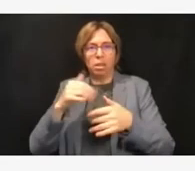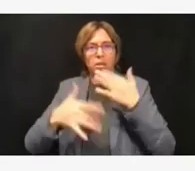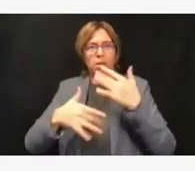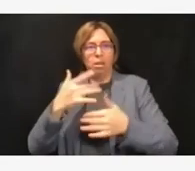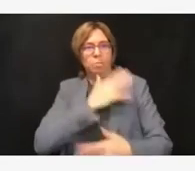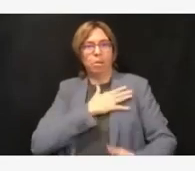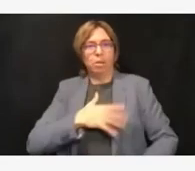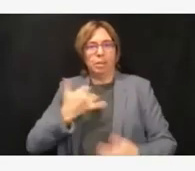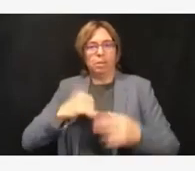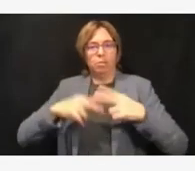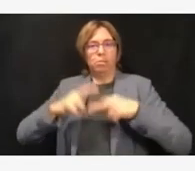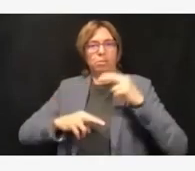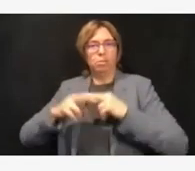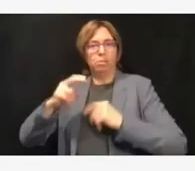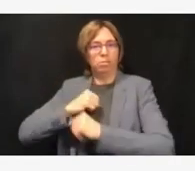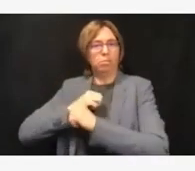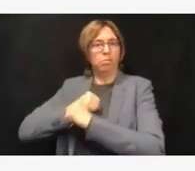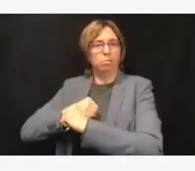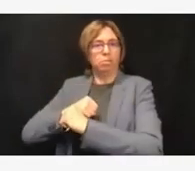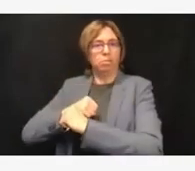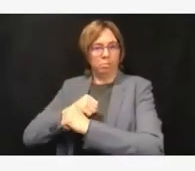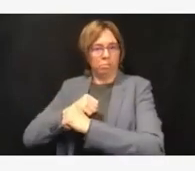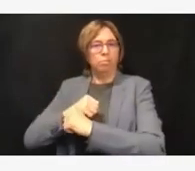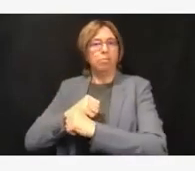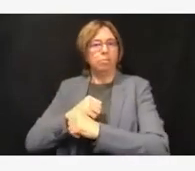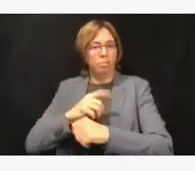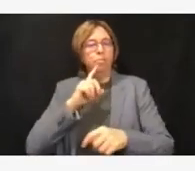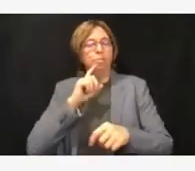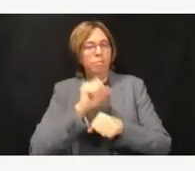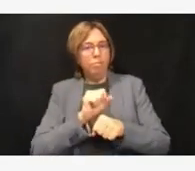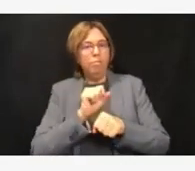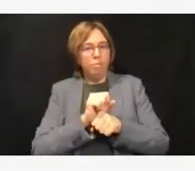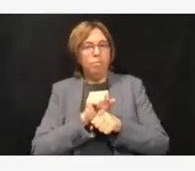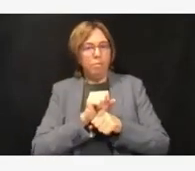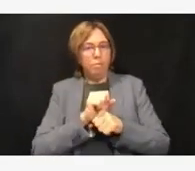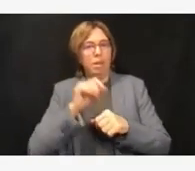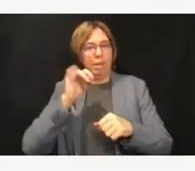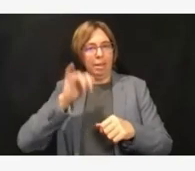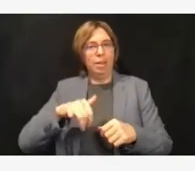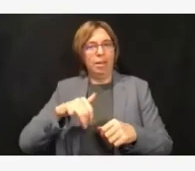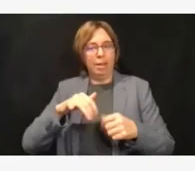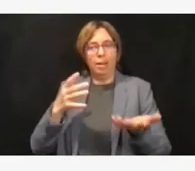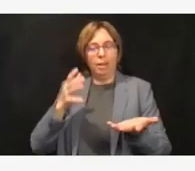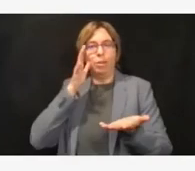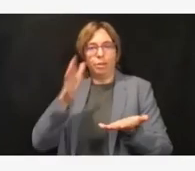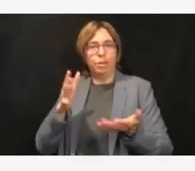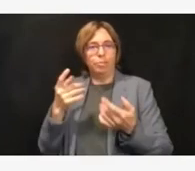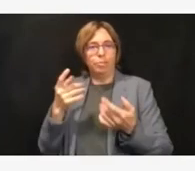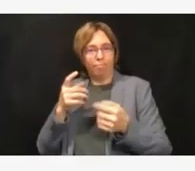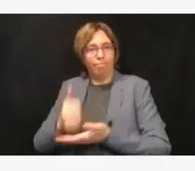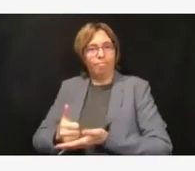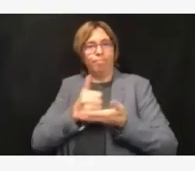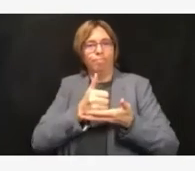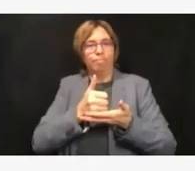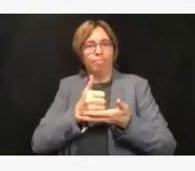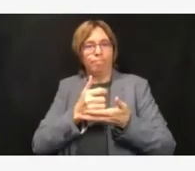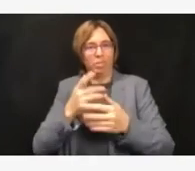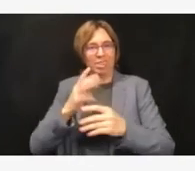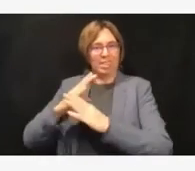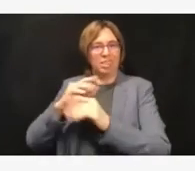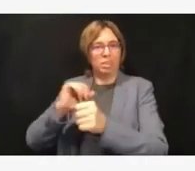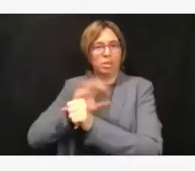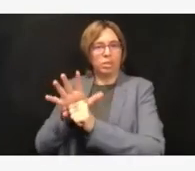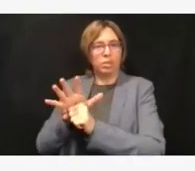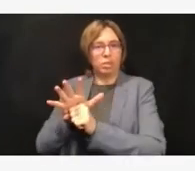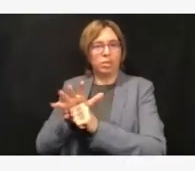Moderna or Pfizer vaccine or two months after your Johnson & Johnson vaccine, we encourage to get a booster. We know that the immunity from the